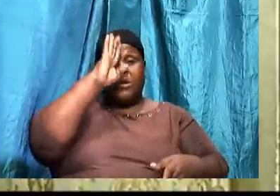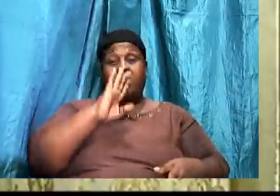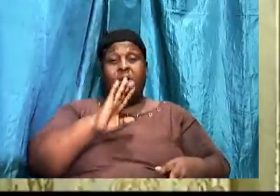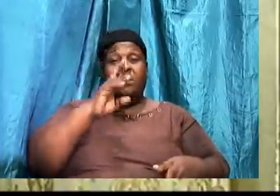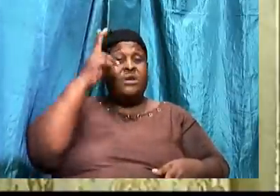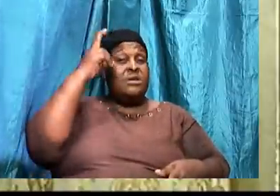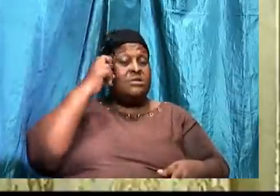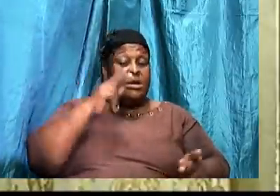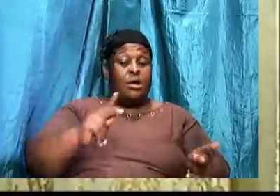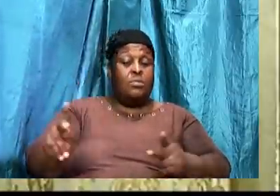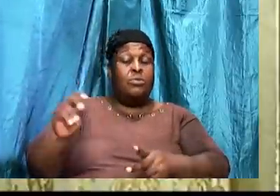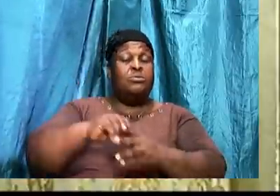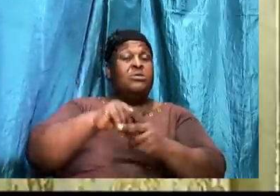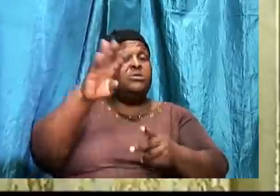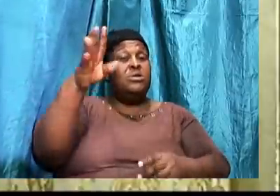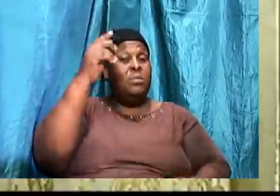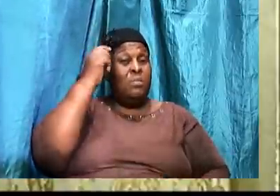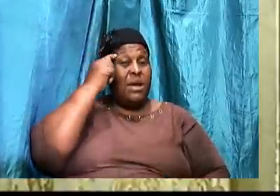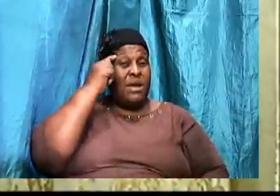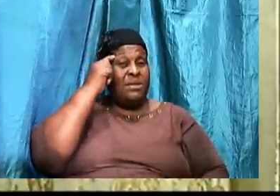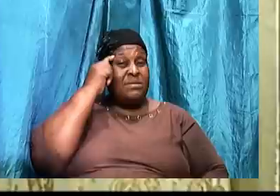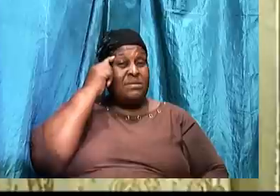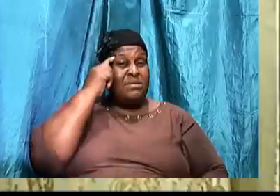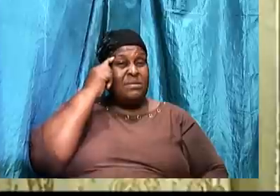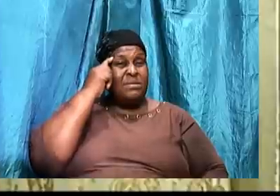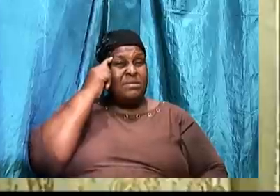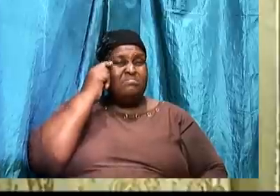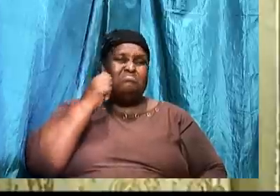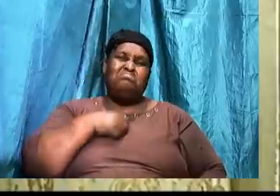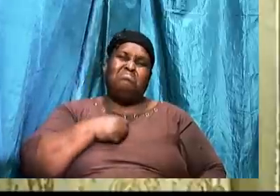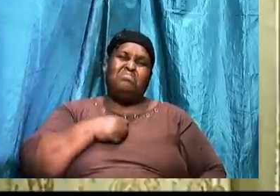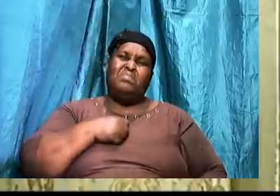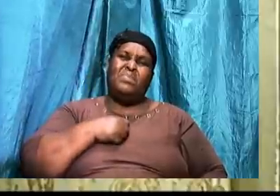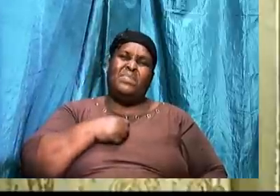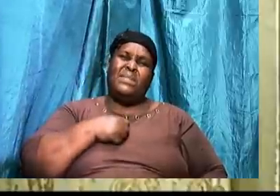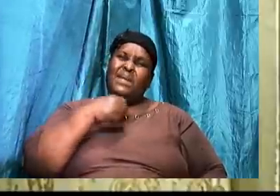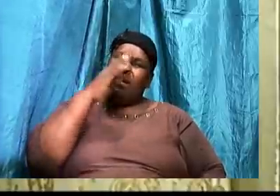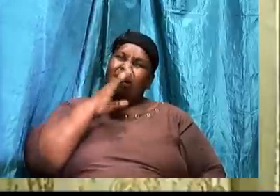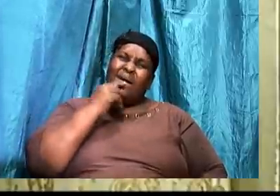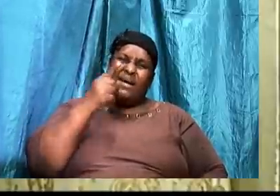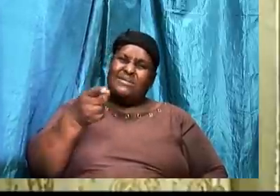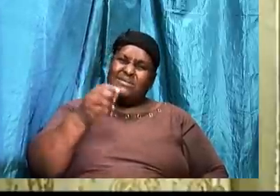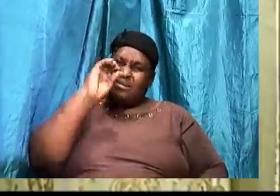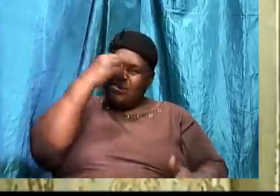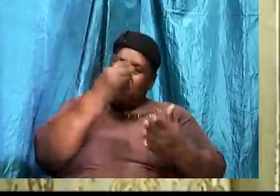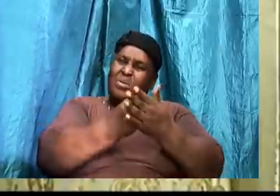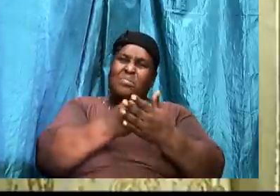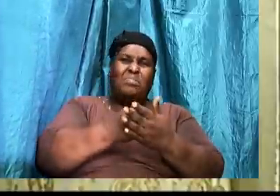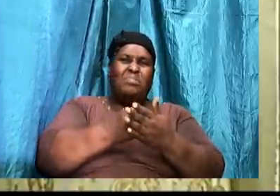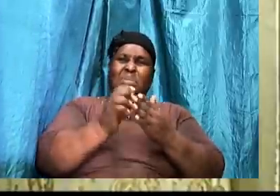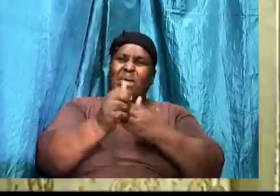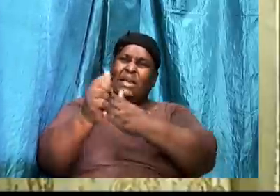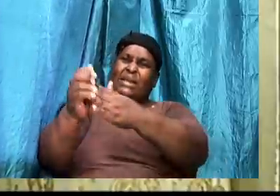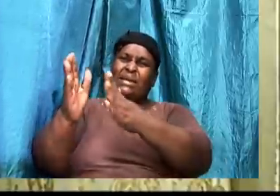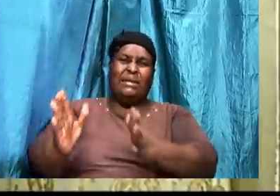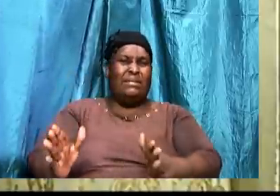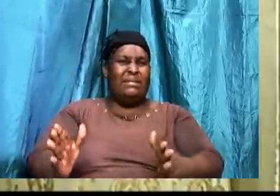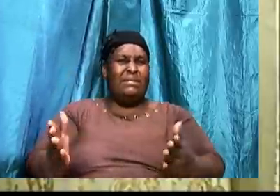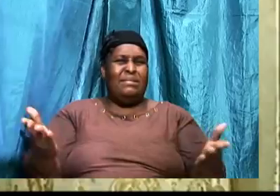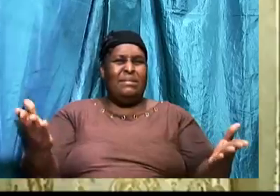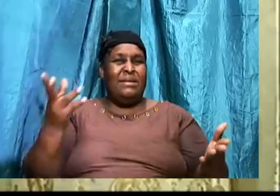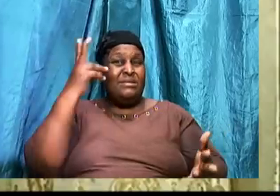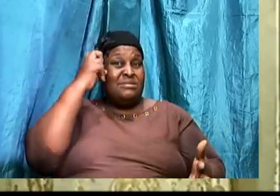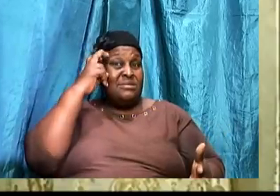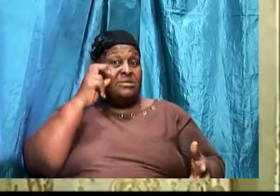Did God say. That you must obey. The leader. Hebrews 13.